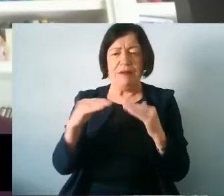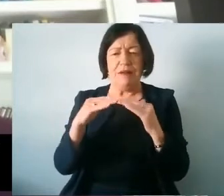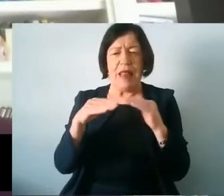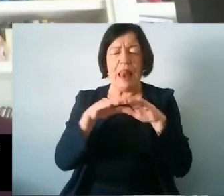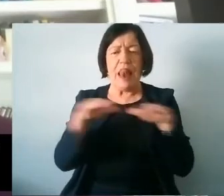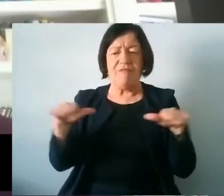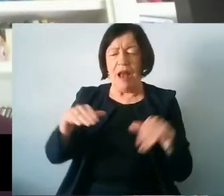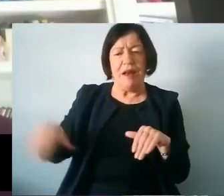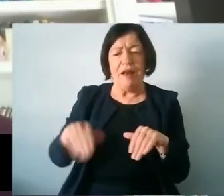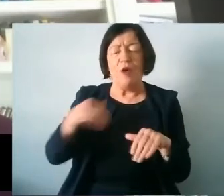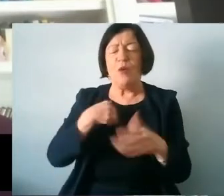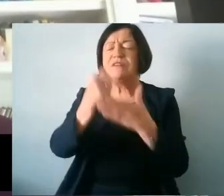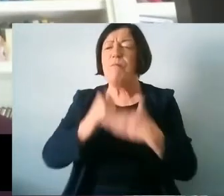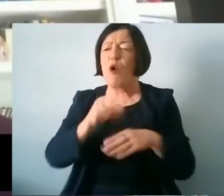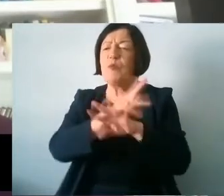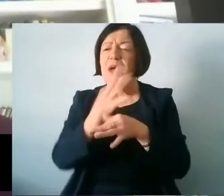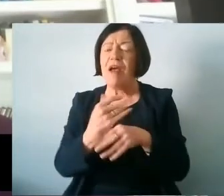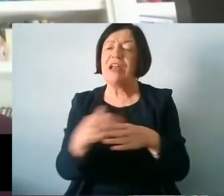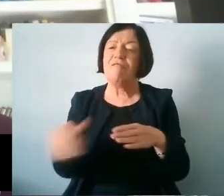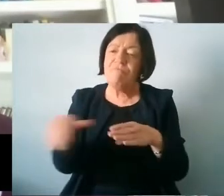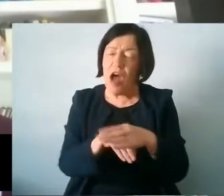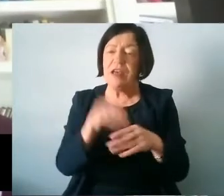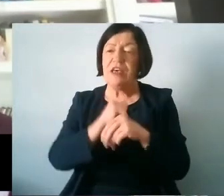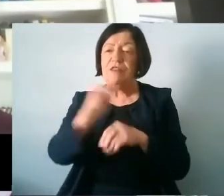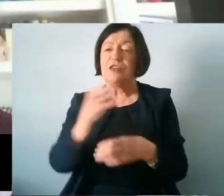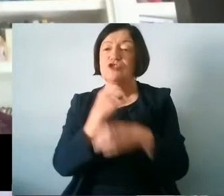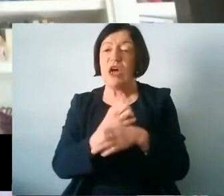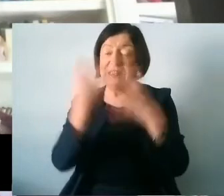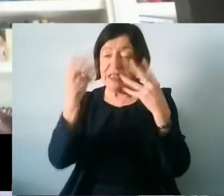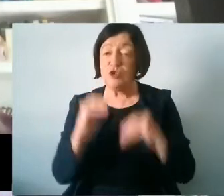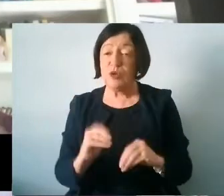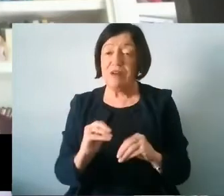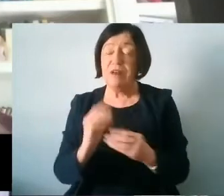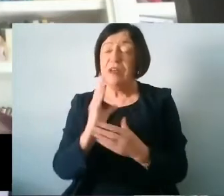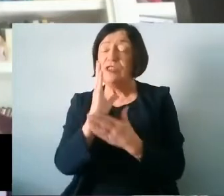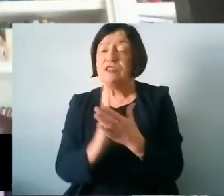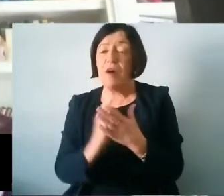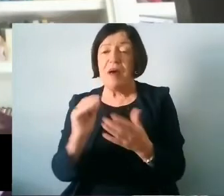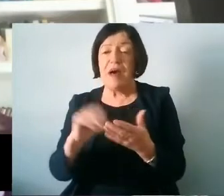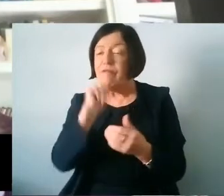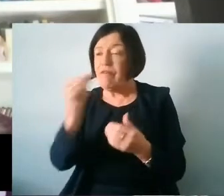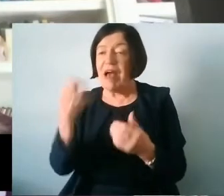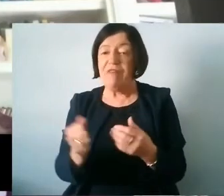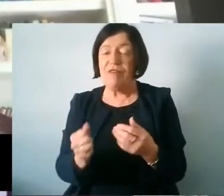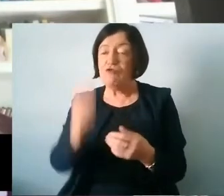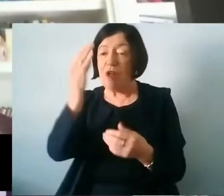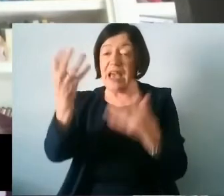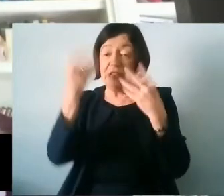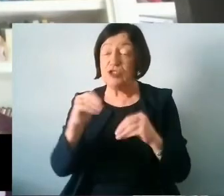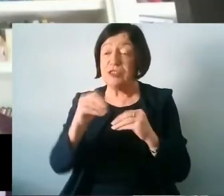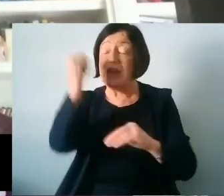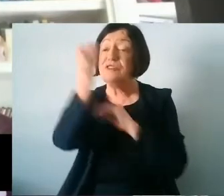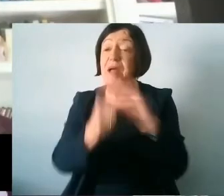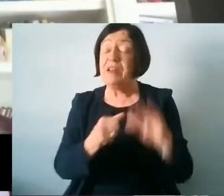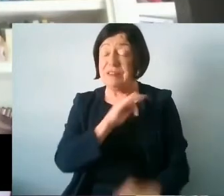support parents in involving them in their child's education, some who have not had a great educational experience